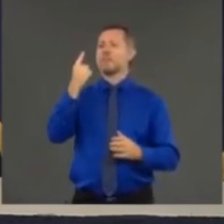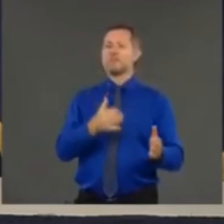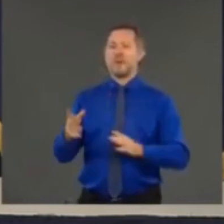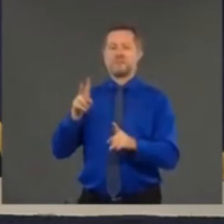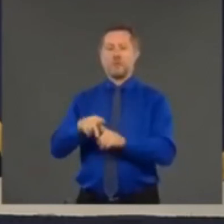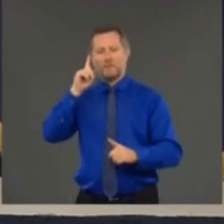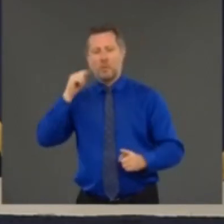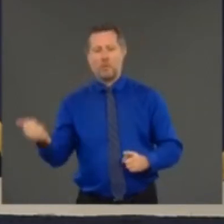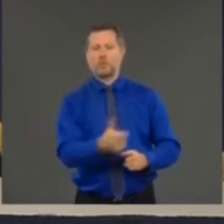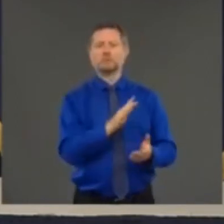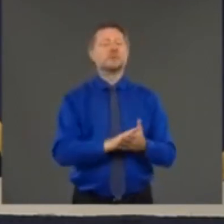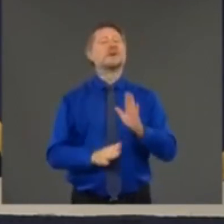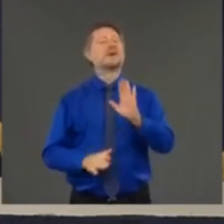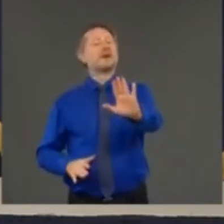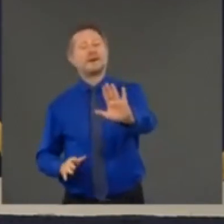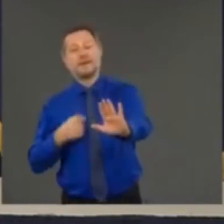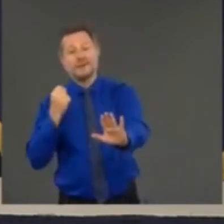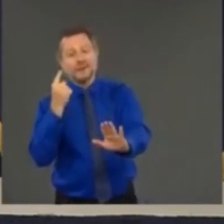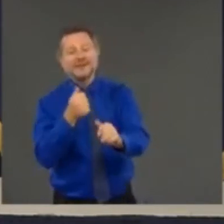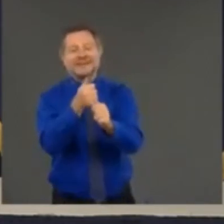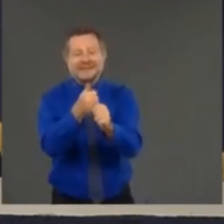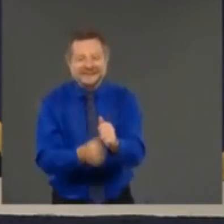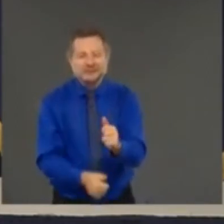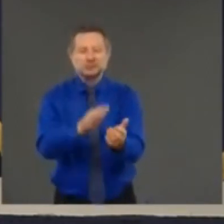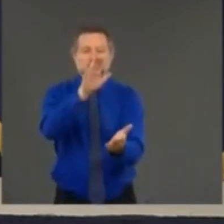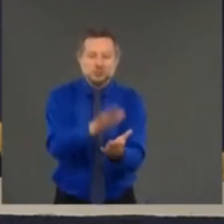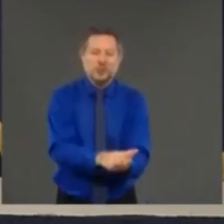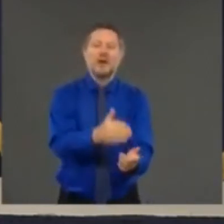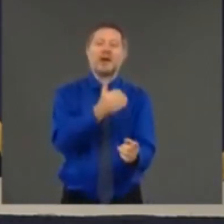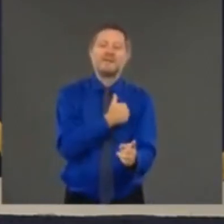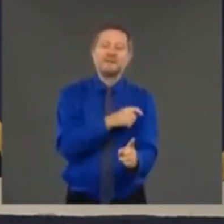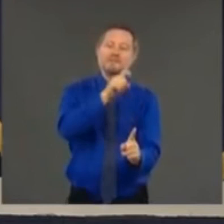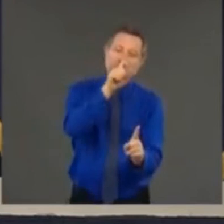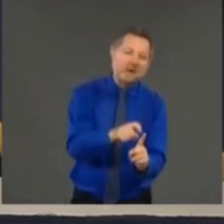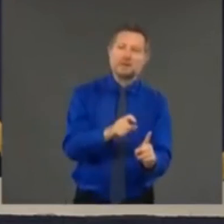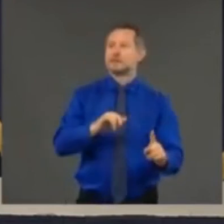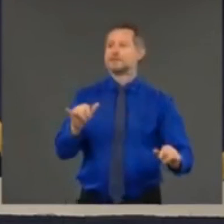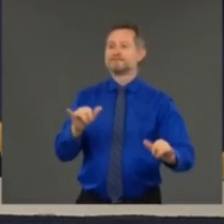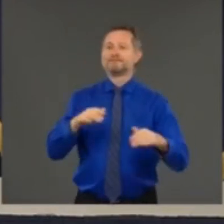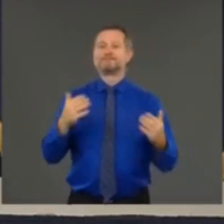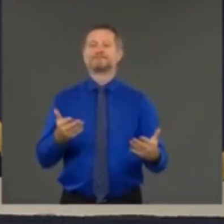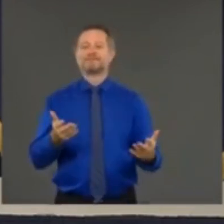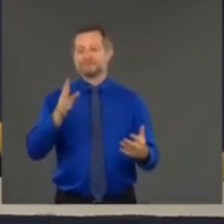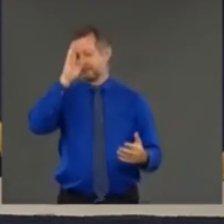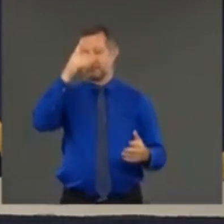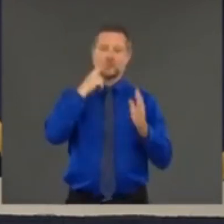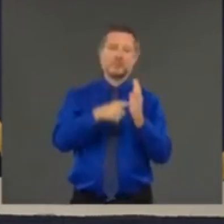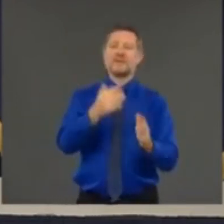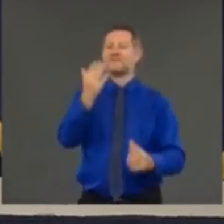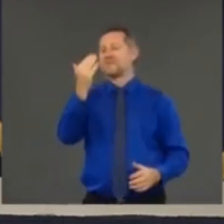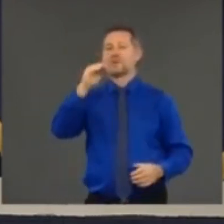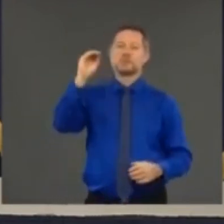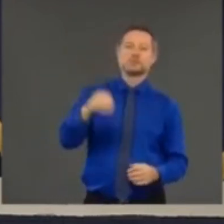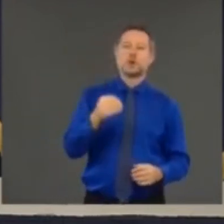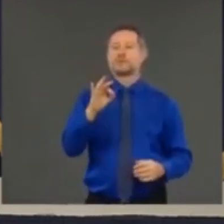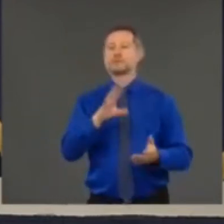every school will have 15 percent of its students tested on a weekly